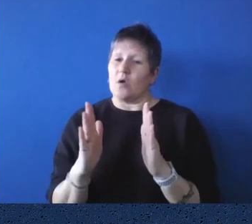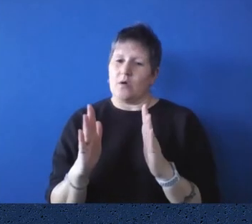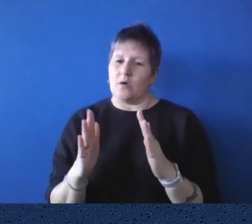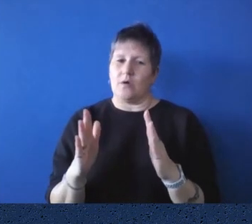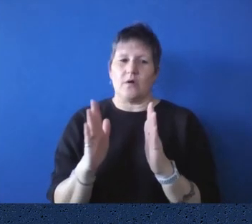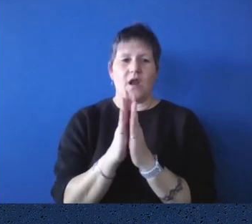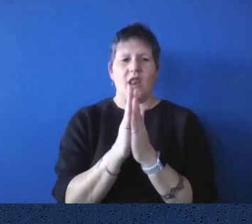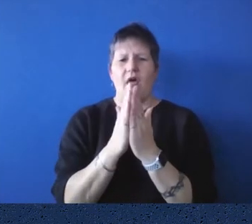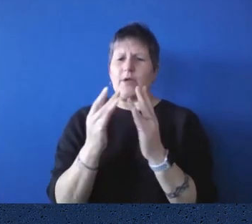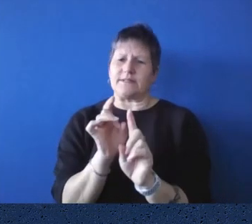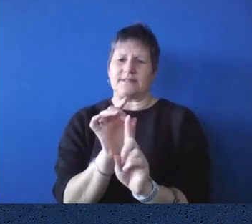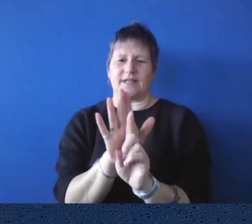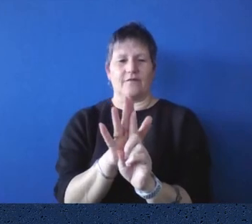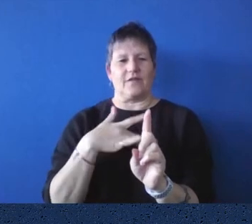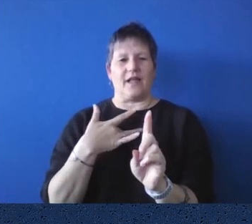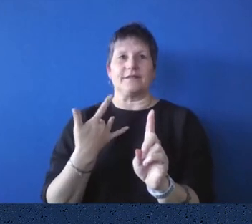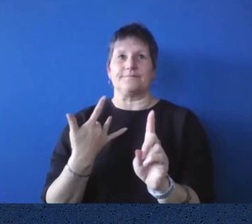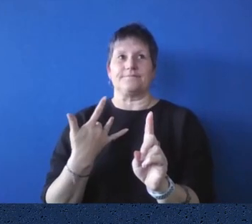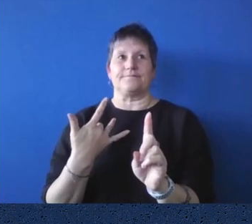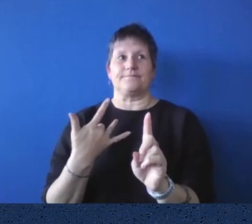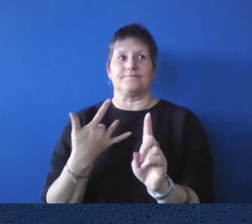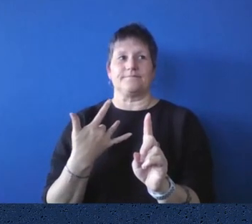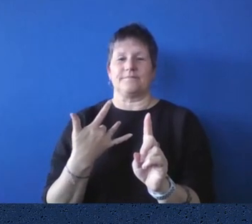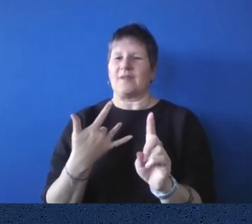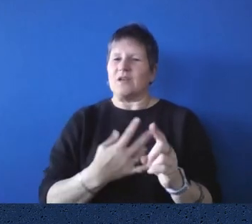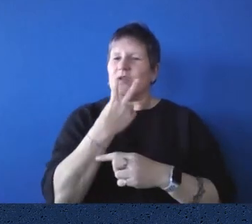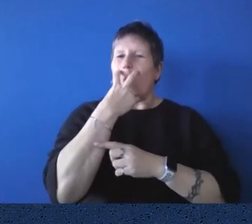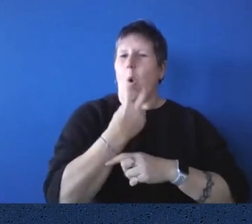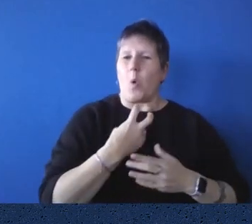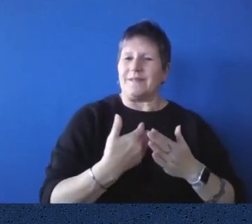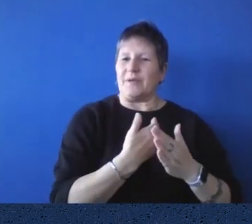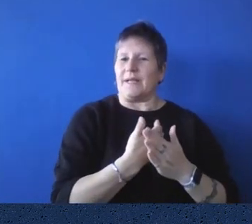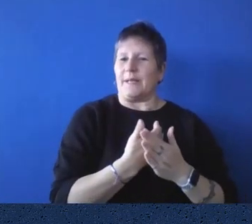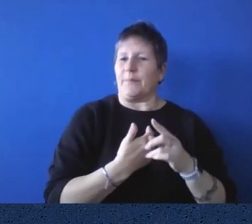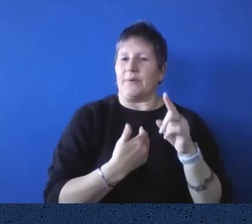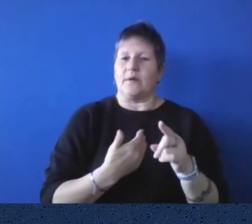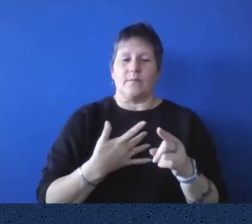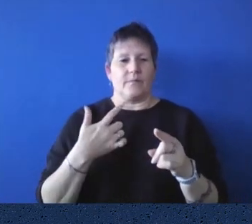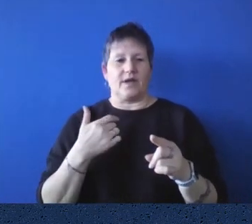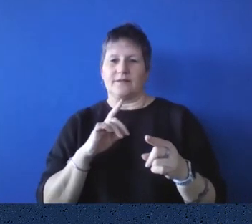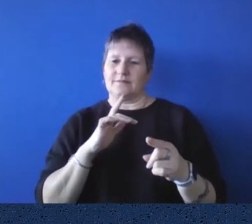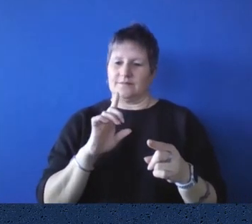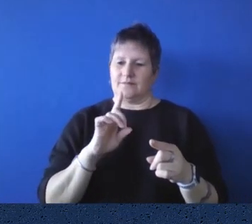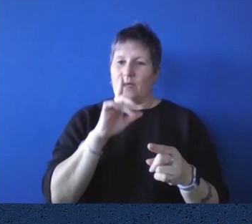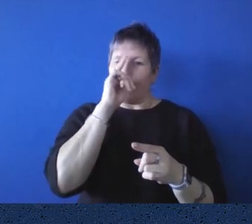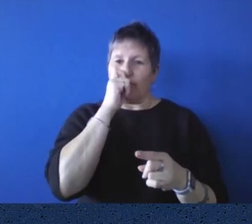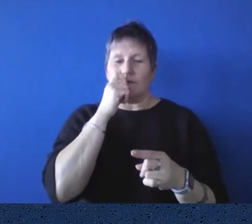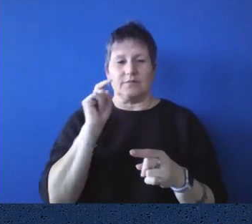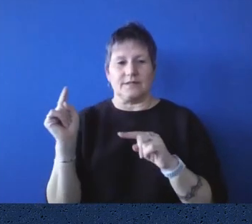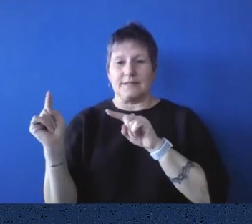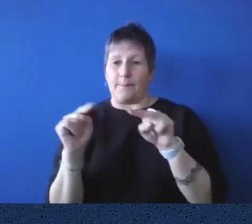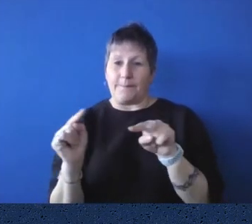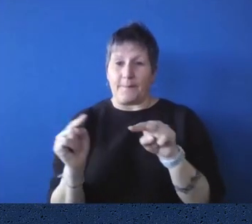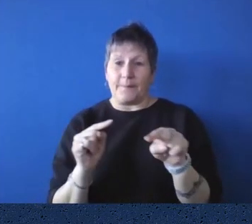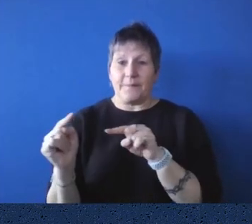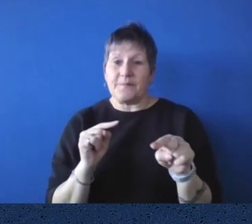functioning part of the parliament. It's not just here for archiving rare books. It's, uh, very much a dynamic contemporary